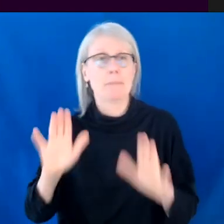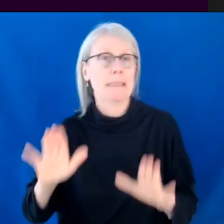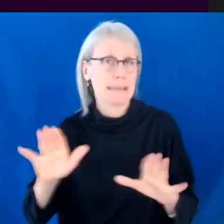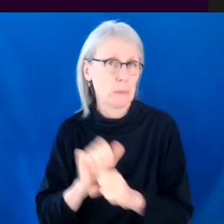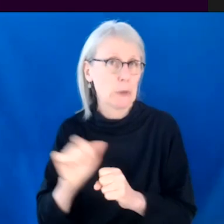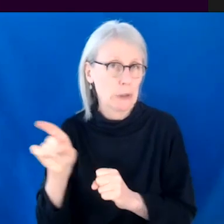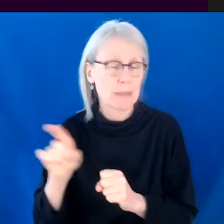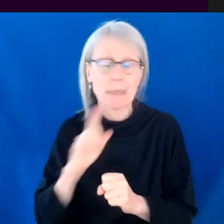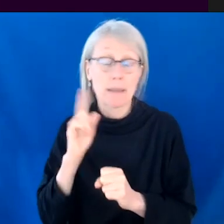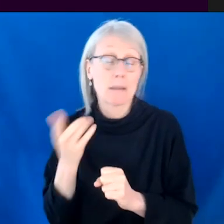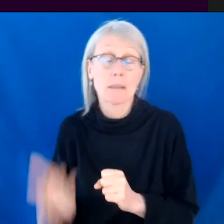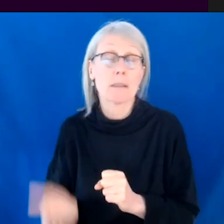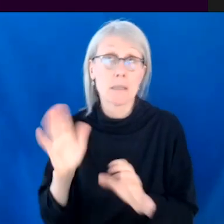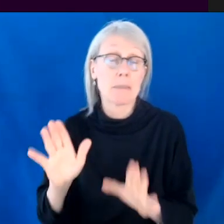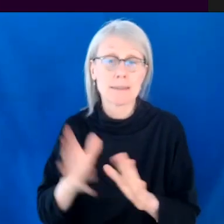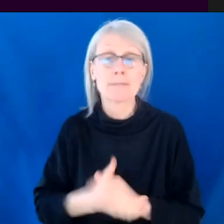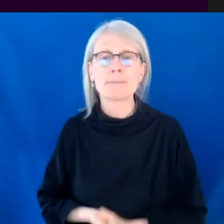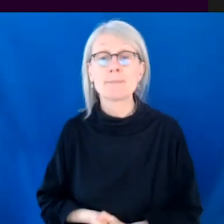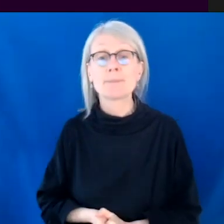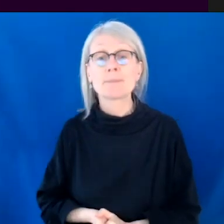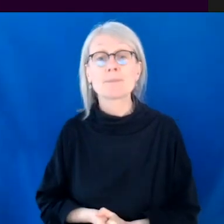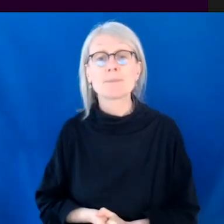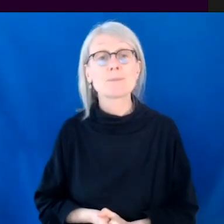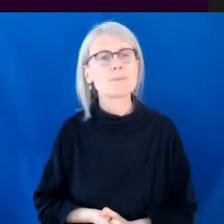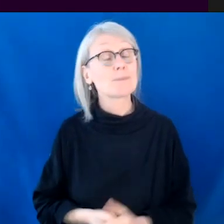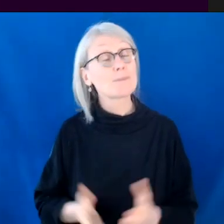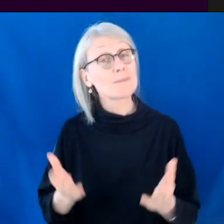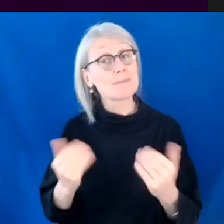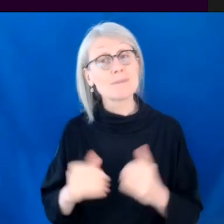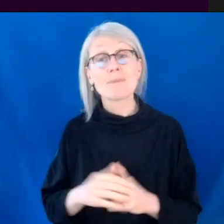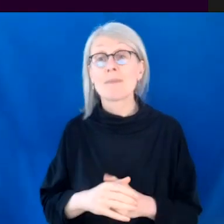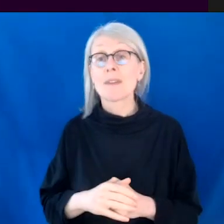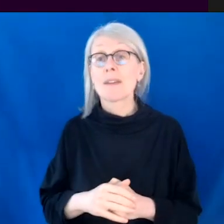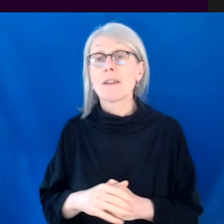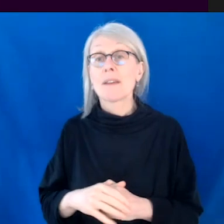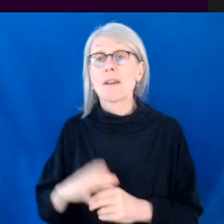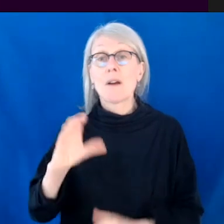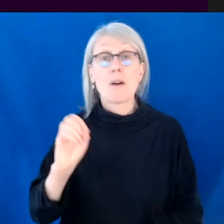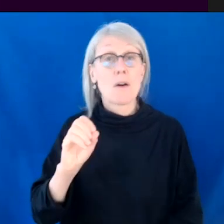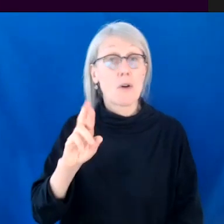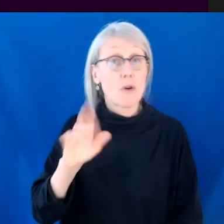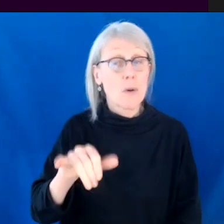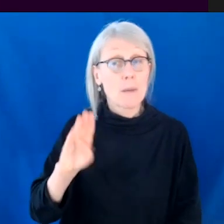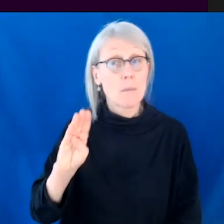think that he's great and I would love to work with him. Um, and then also Corey Bowles, who's a direct Canadian director who I was